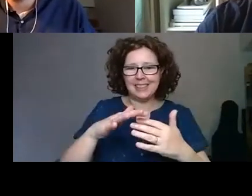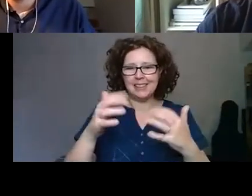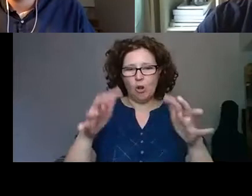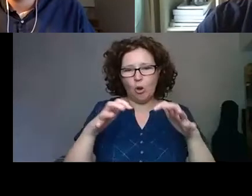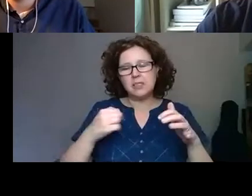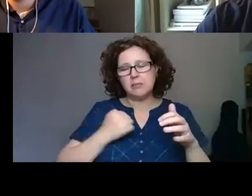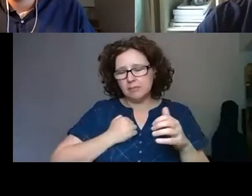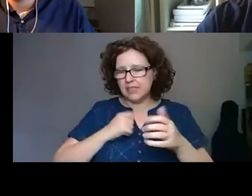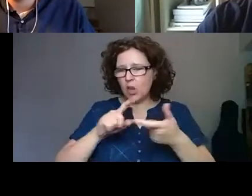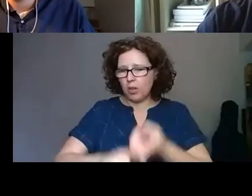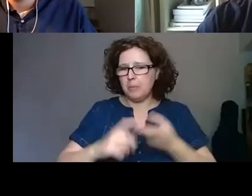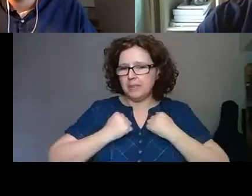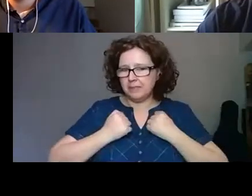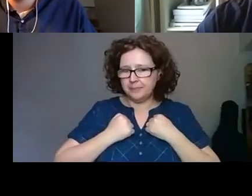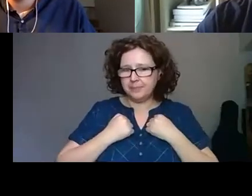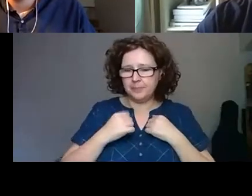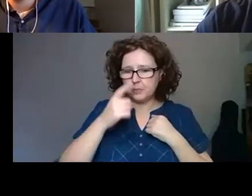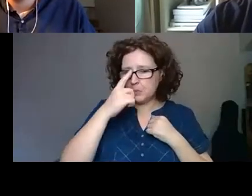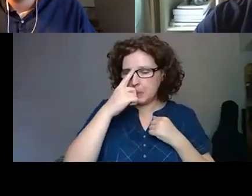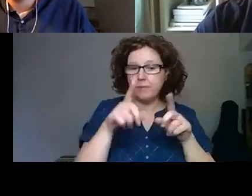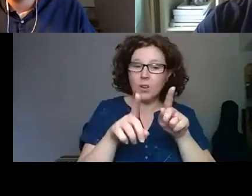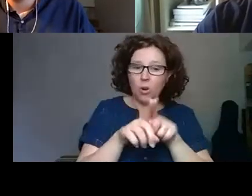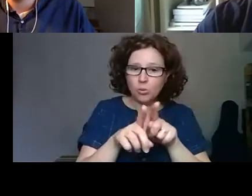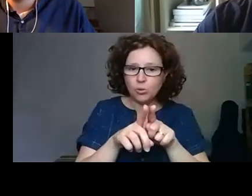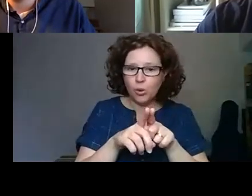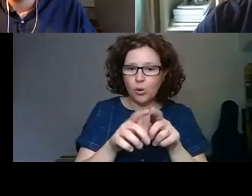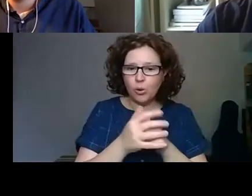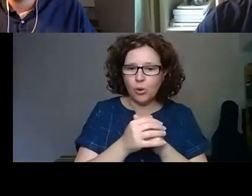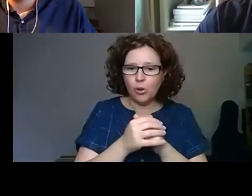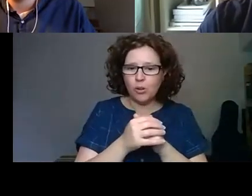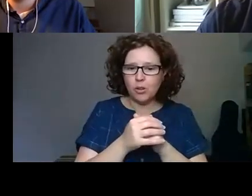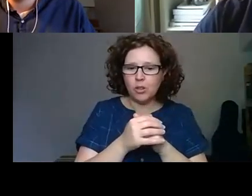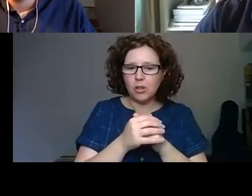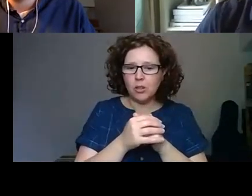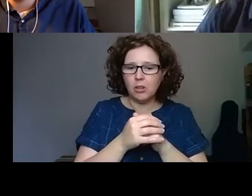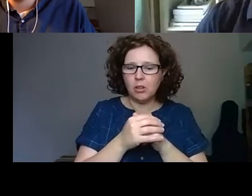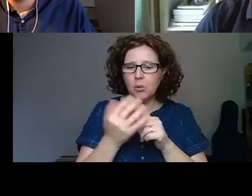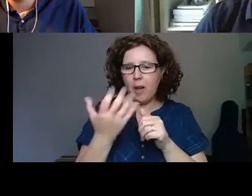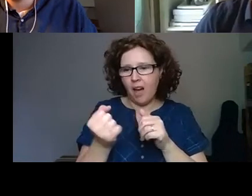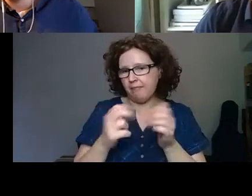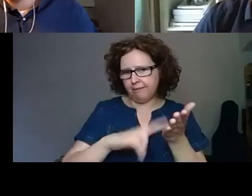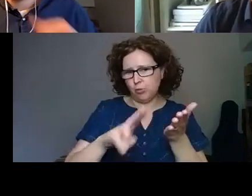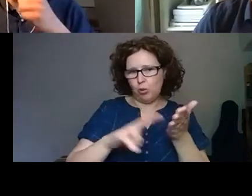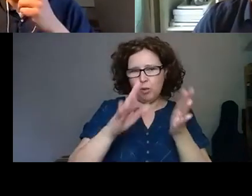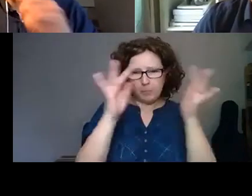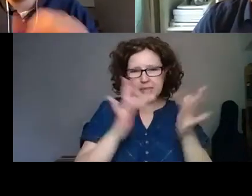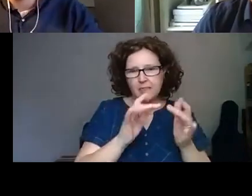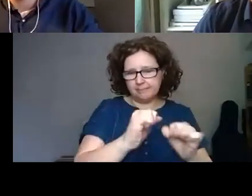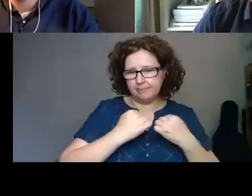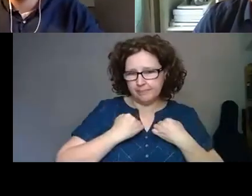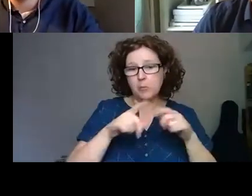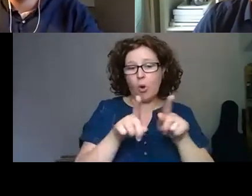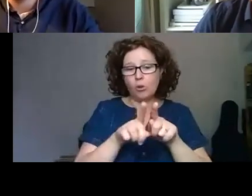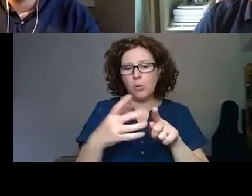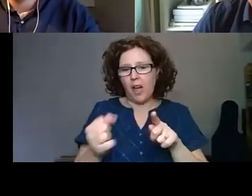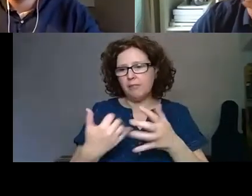as an institution. And also besides the usual museum website, we have been using several social